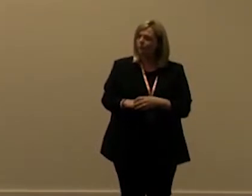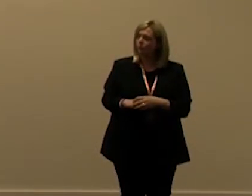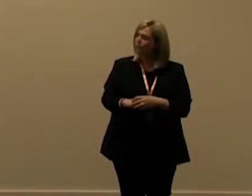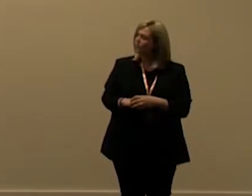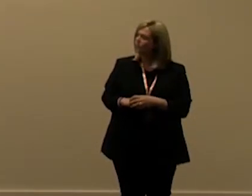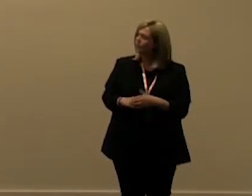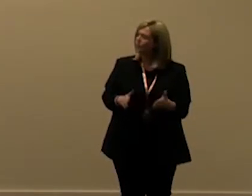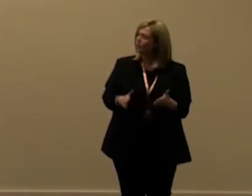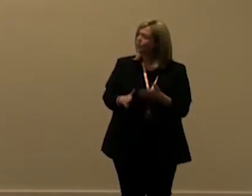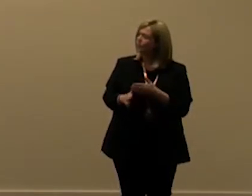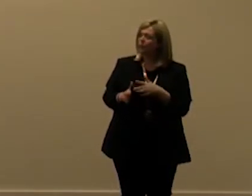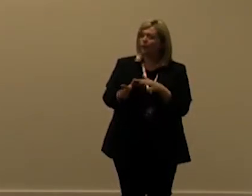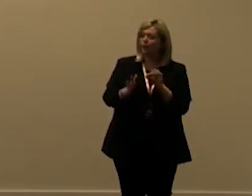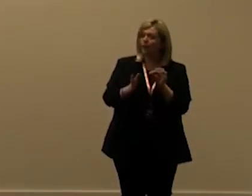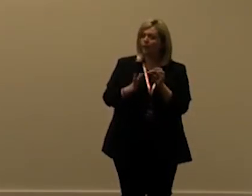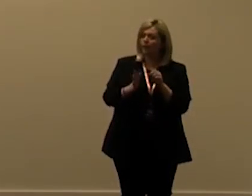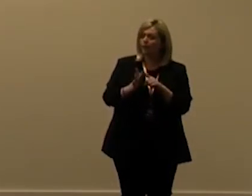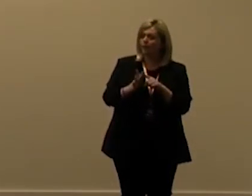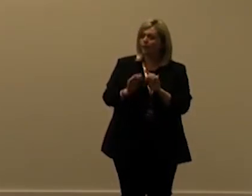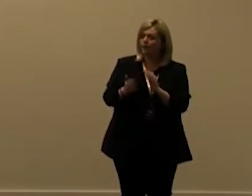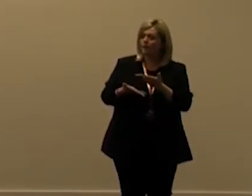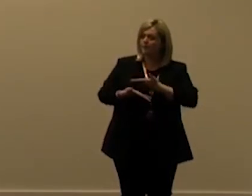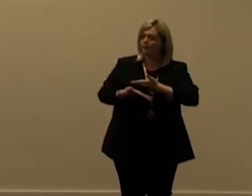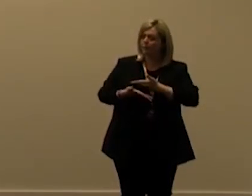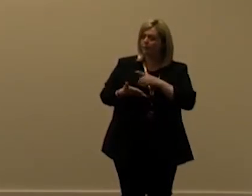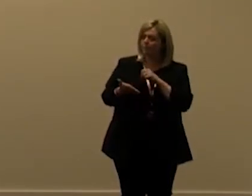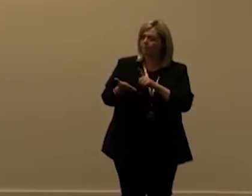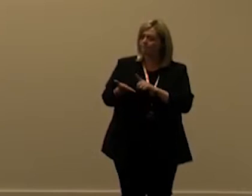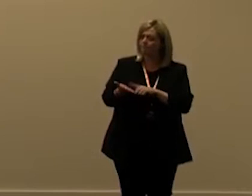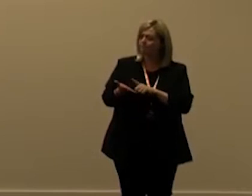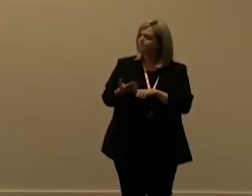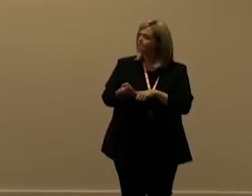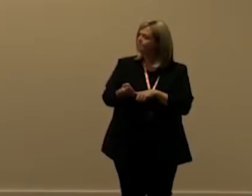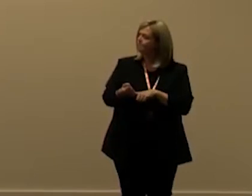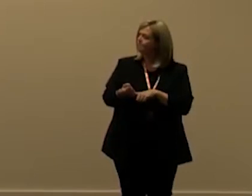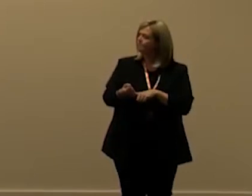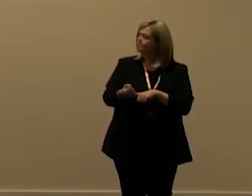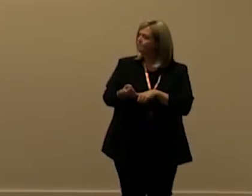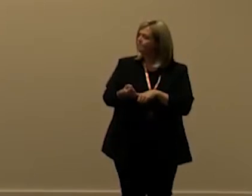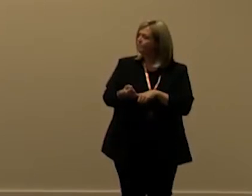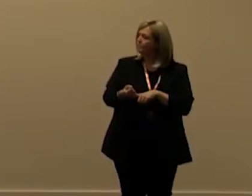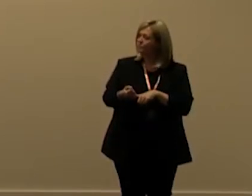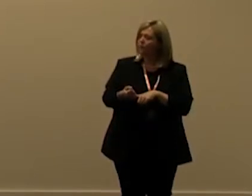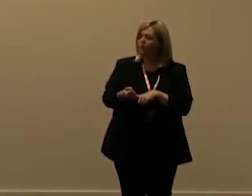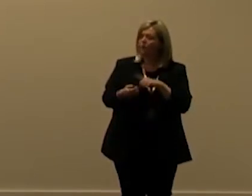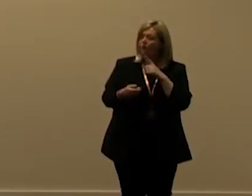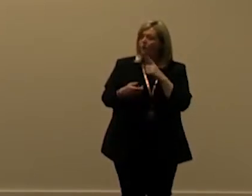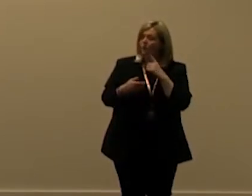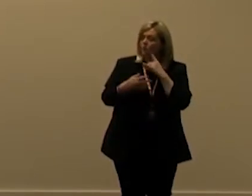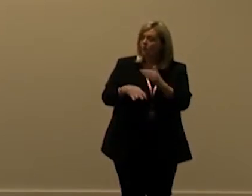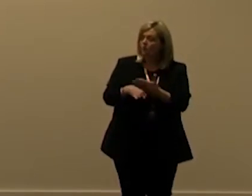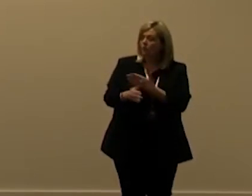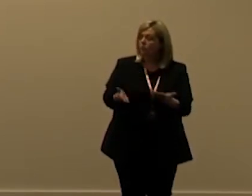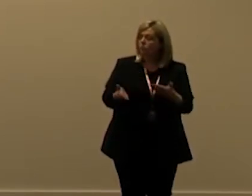so first of all api entitlements um what's said in the documentation and i actually checked it just before i came in here